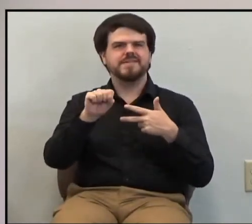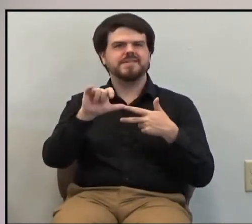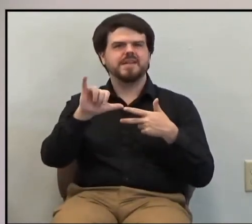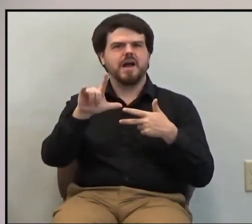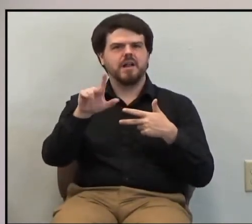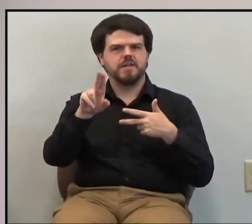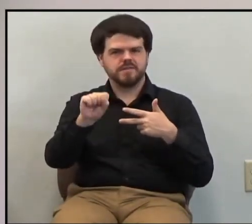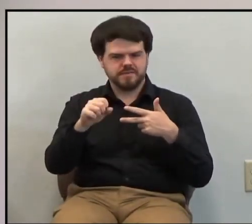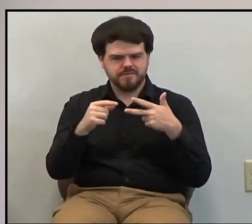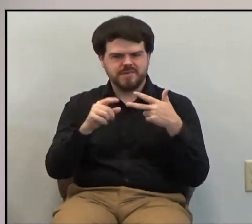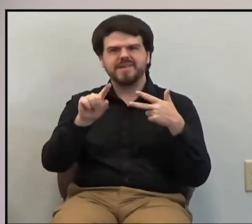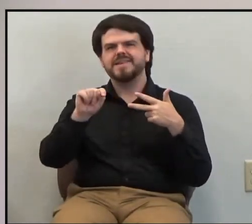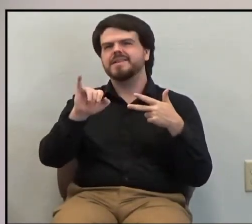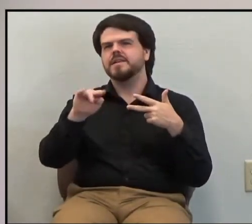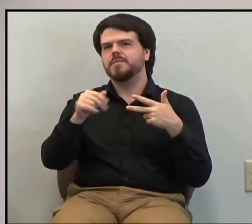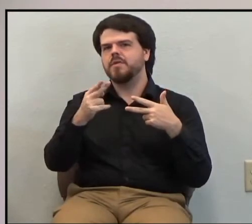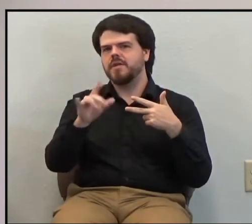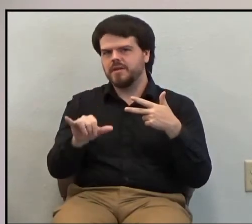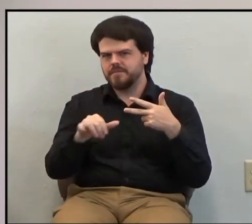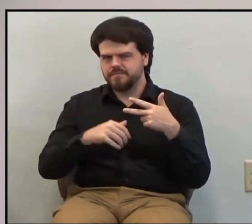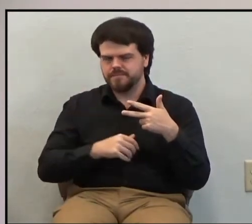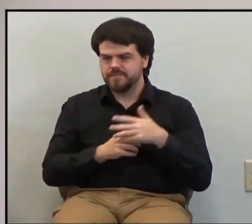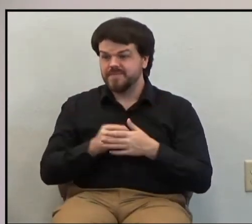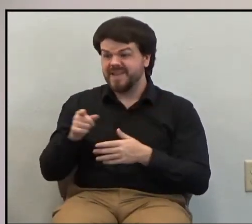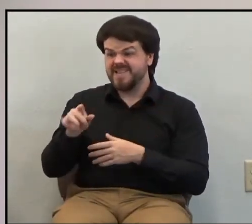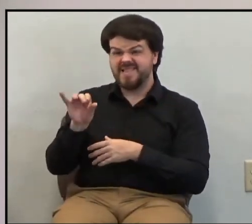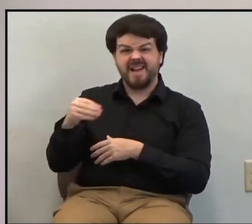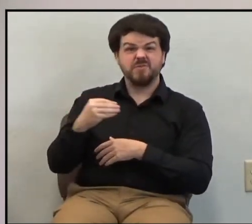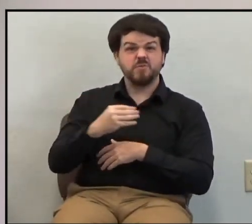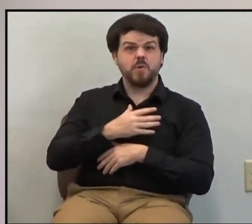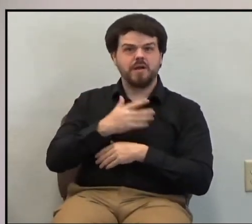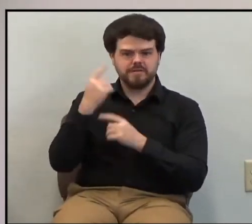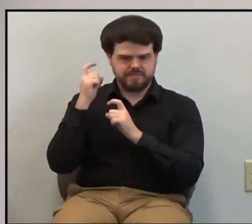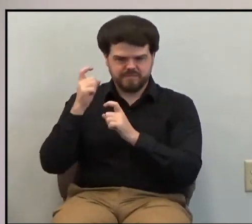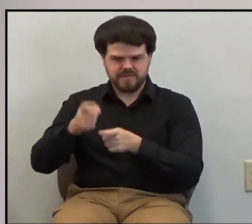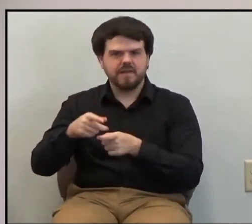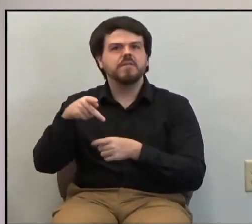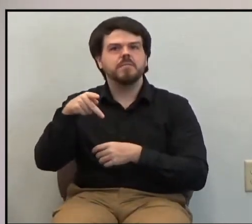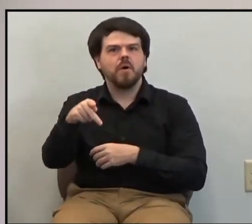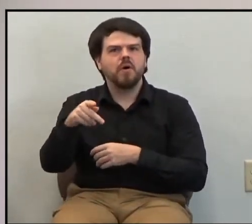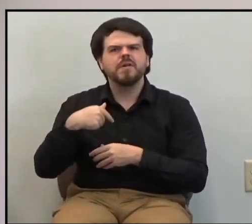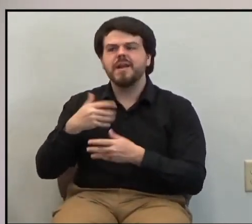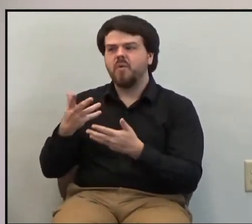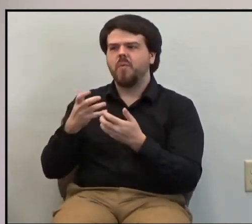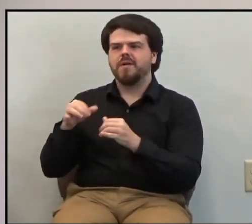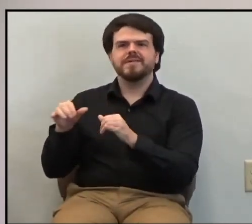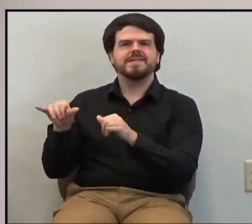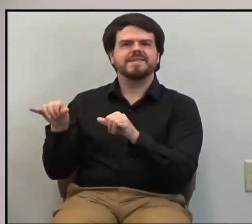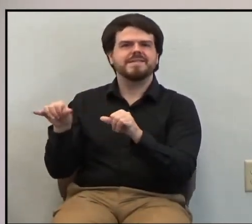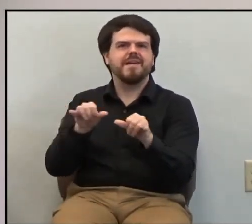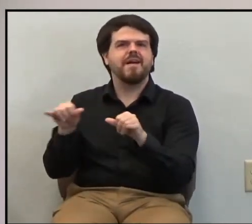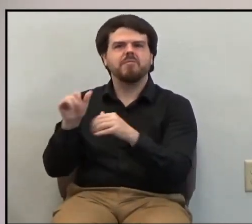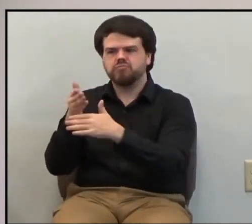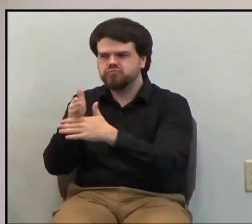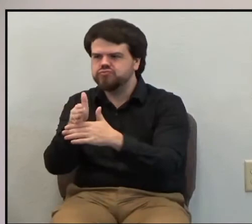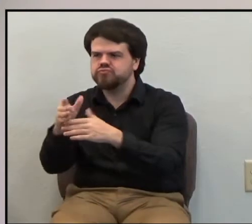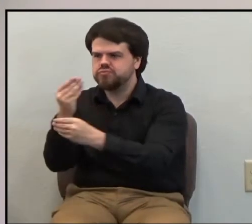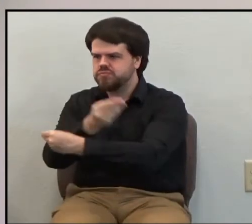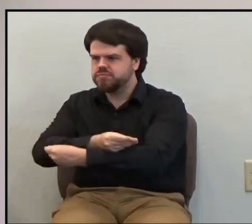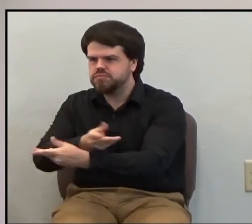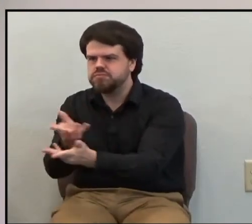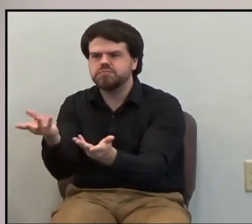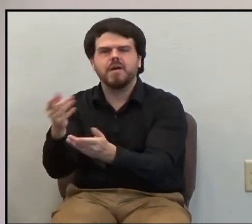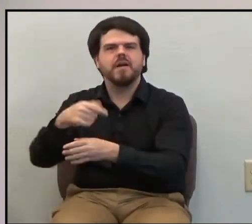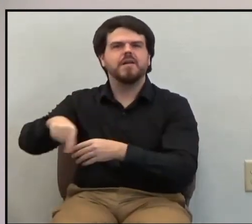The grace that had been poured out on Paul is the same grace that he wanted to see poured out on all people everywhere,